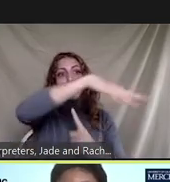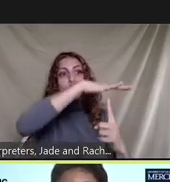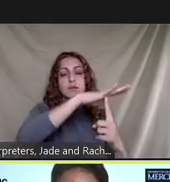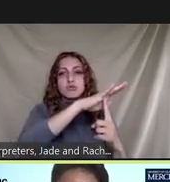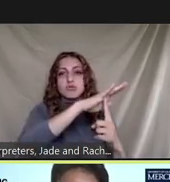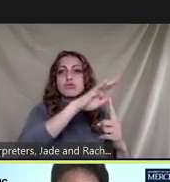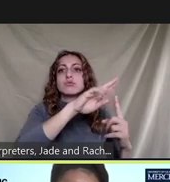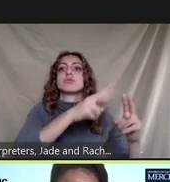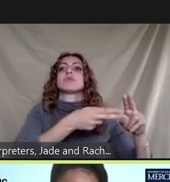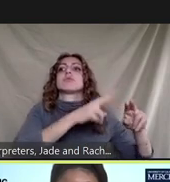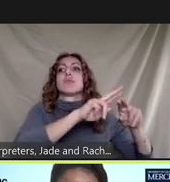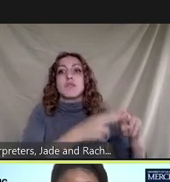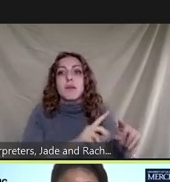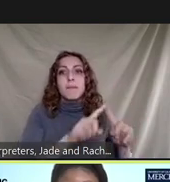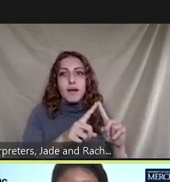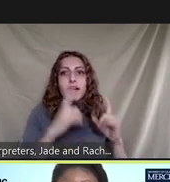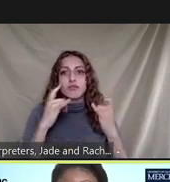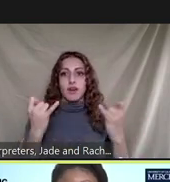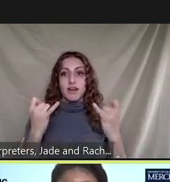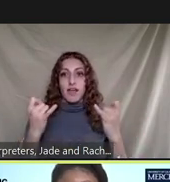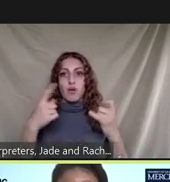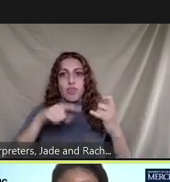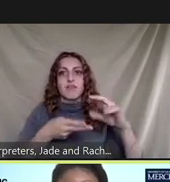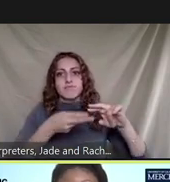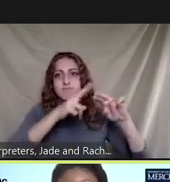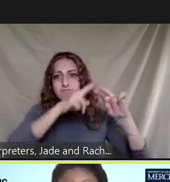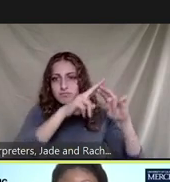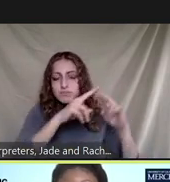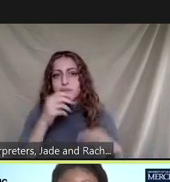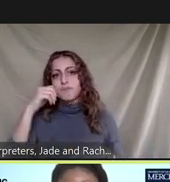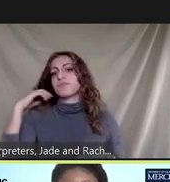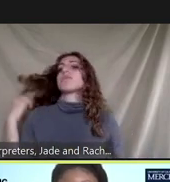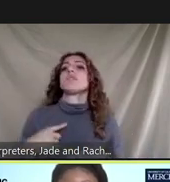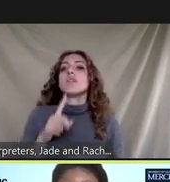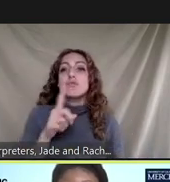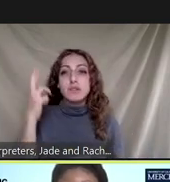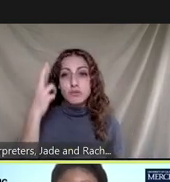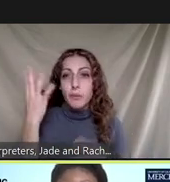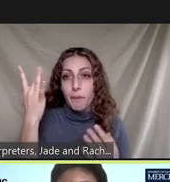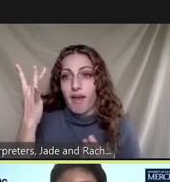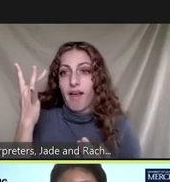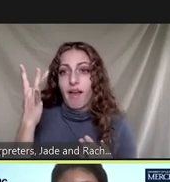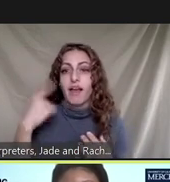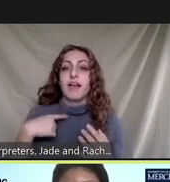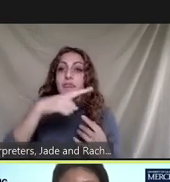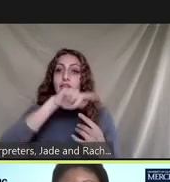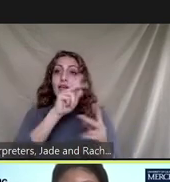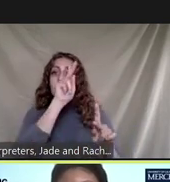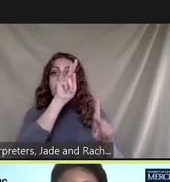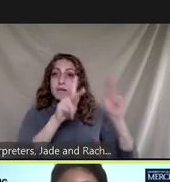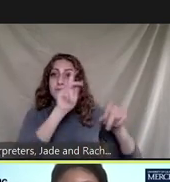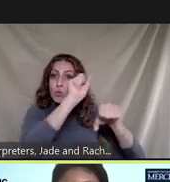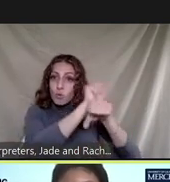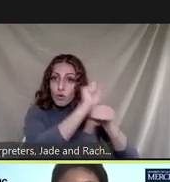than the inland counties potentially this is due to a higher fraction of essential workers in the